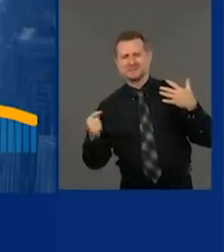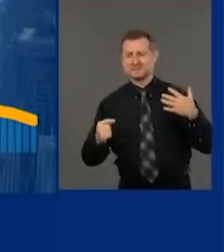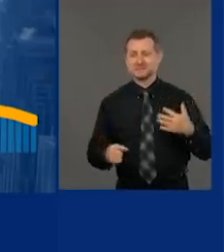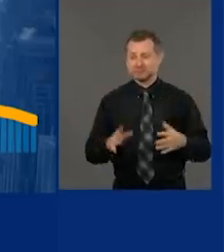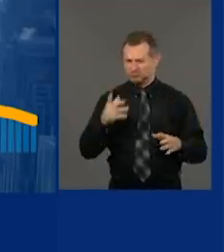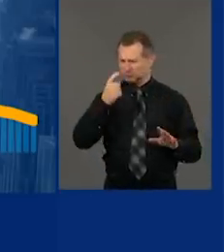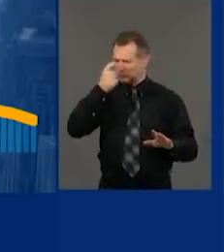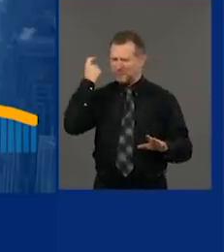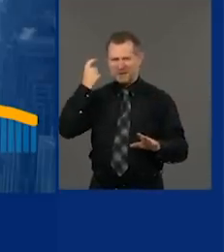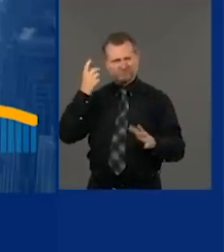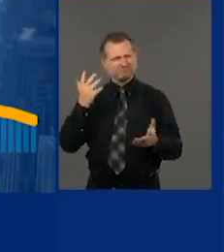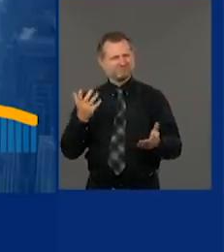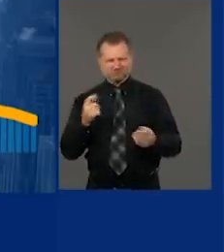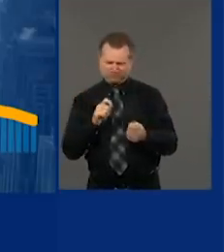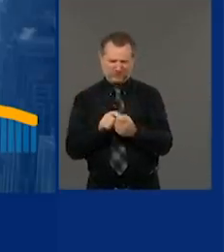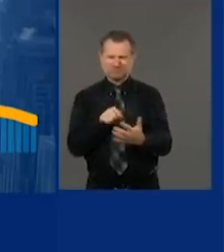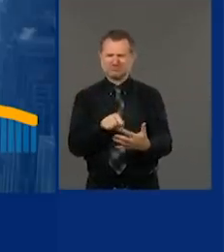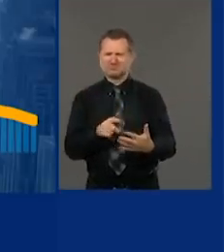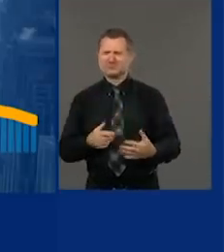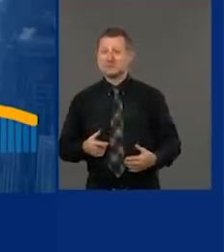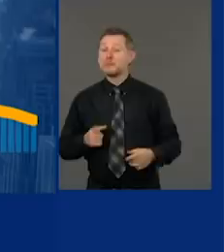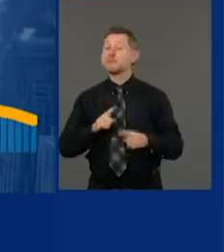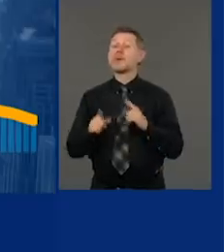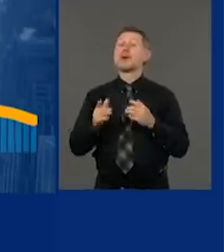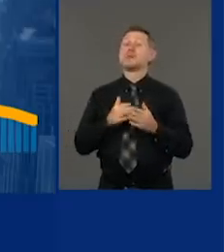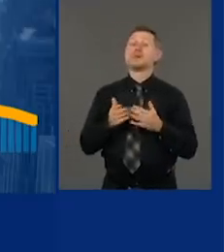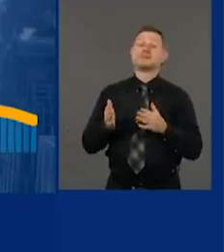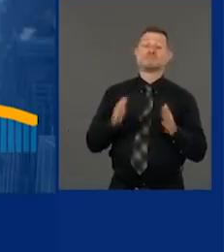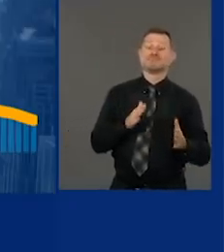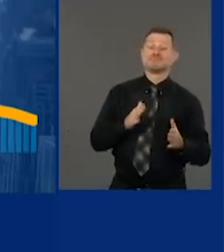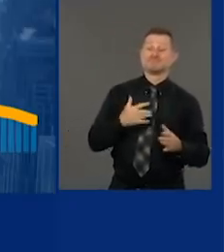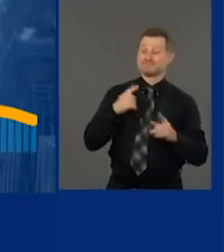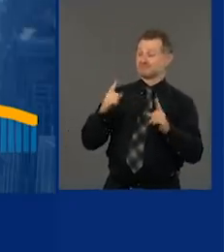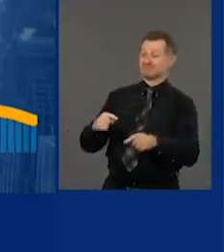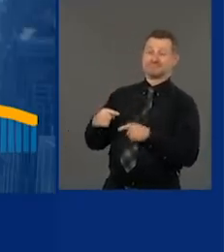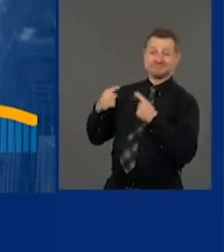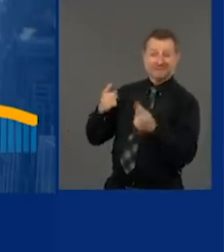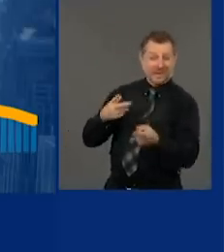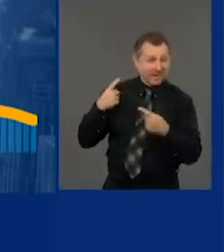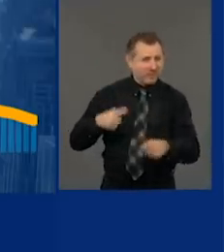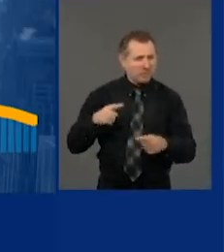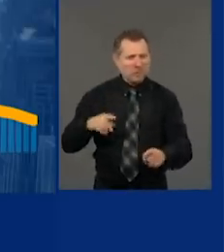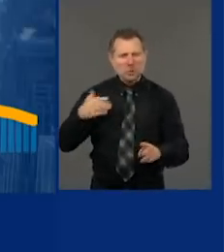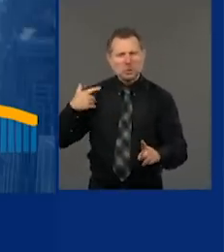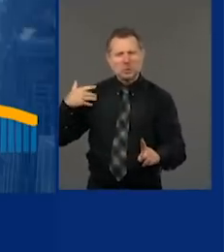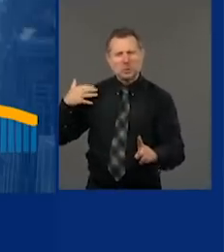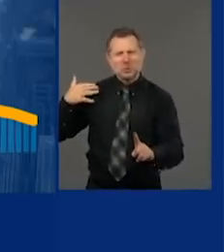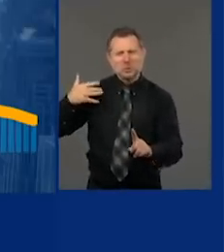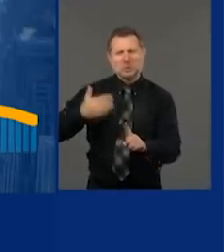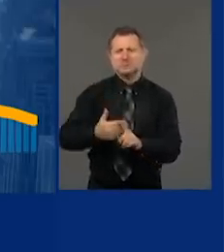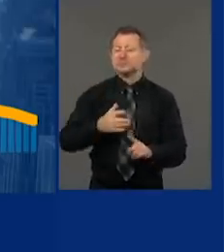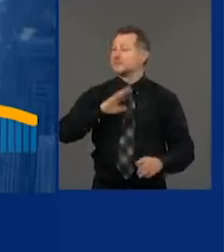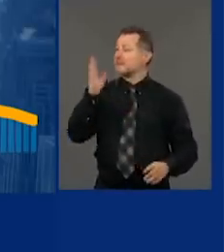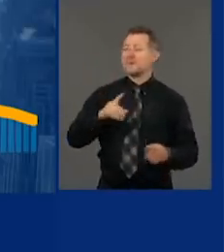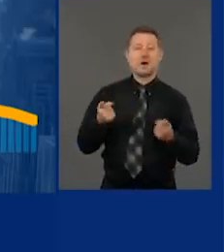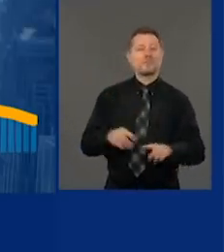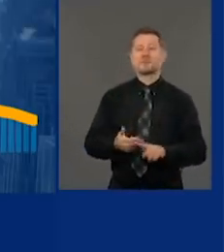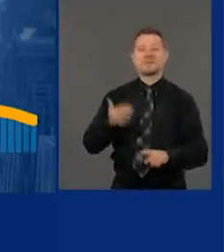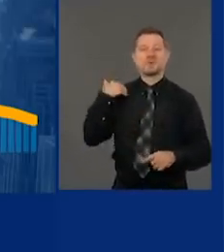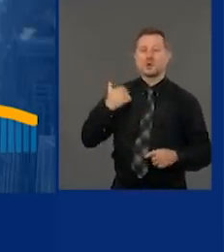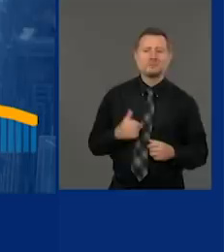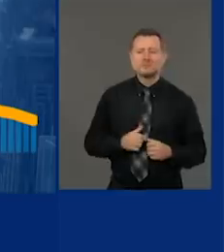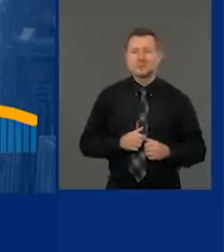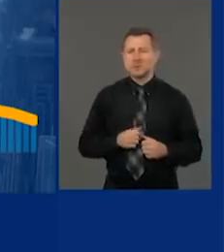deal with. But what we went through and what we did was historic because we did